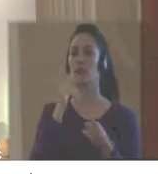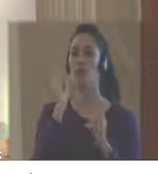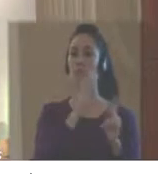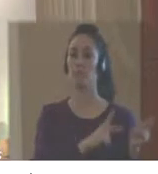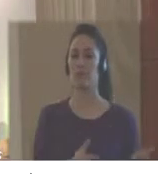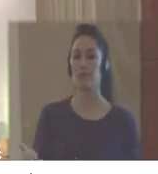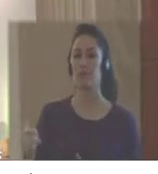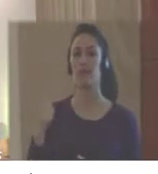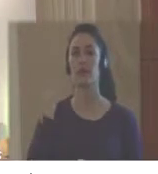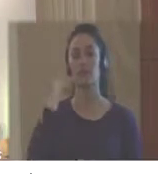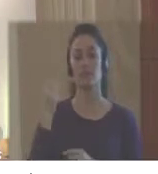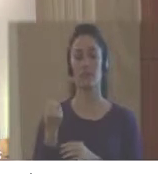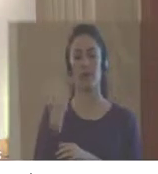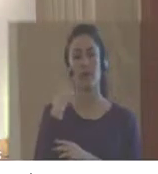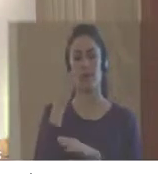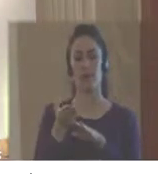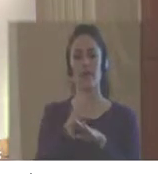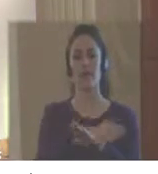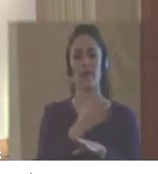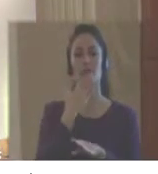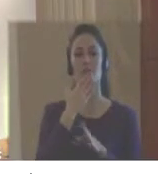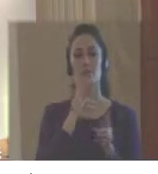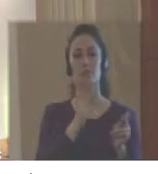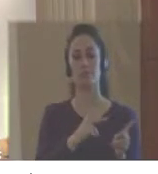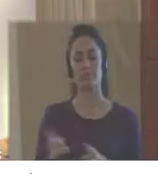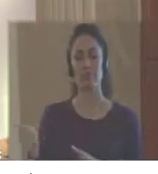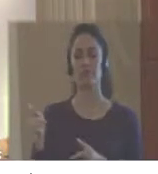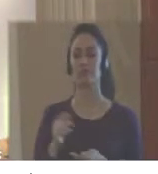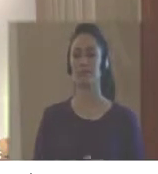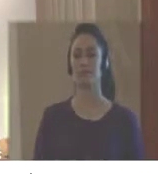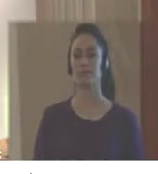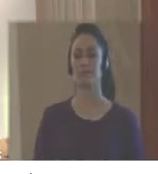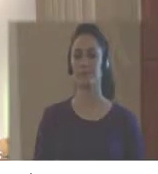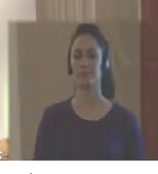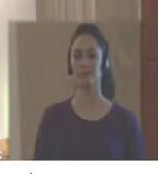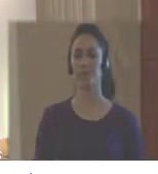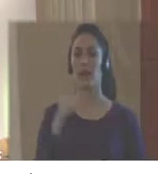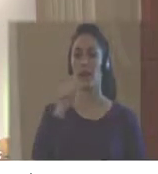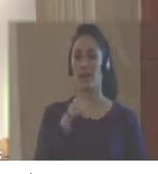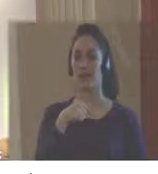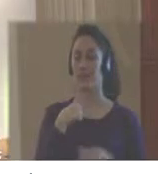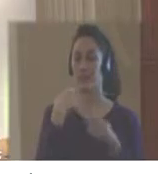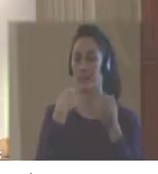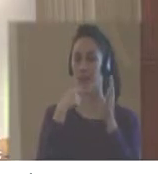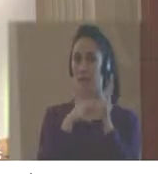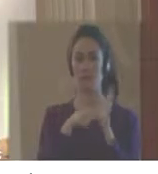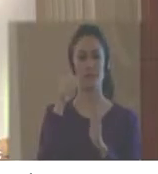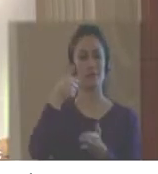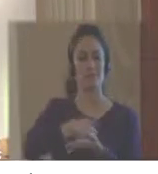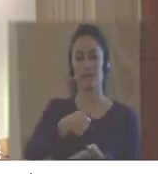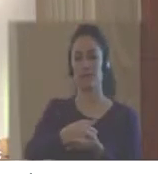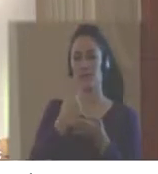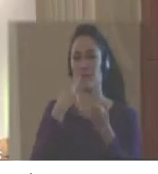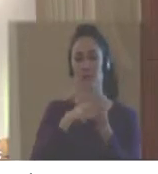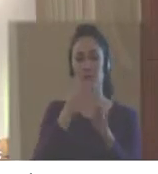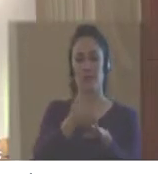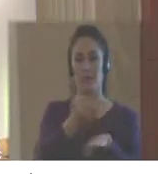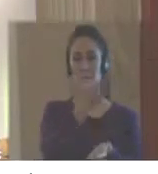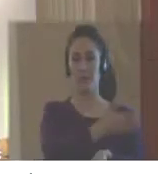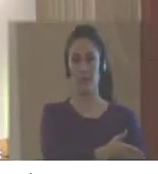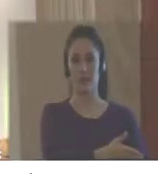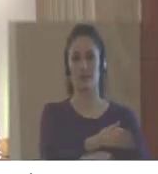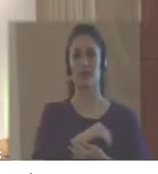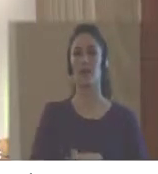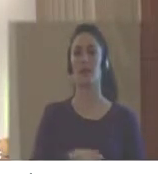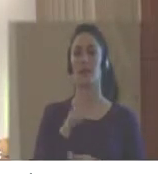and planning and recovery and financial protection. In this example, that is the same one that we used to